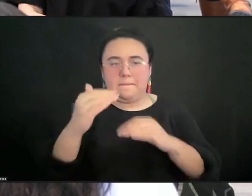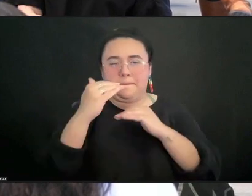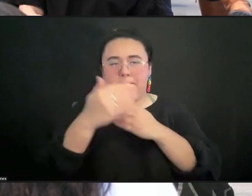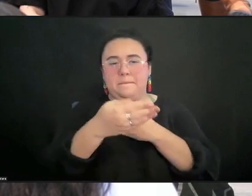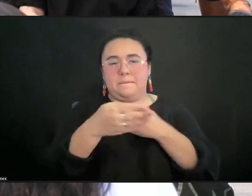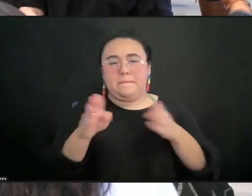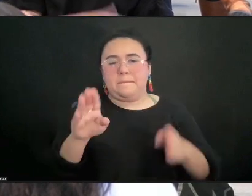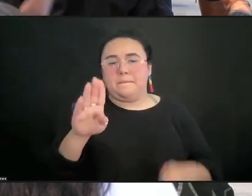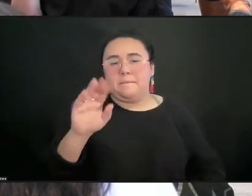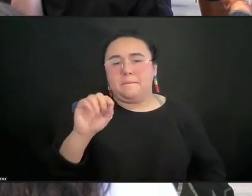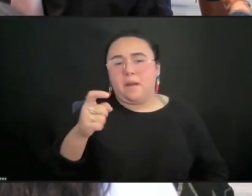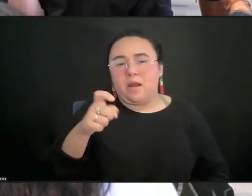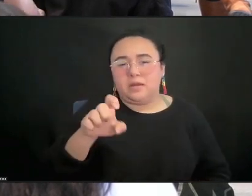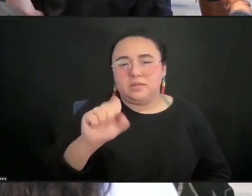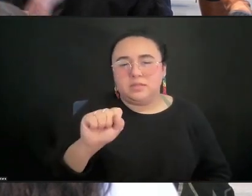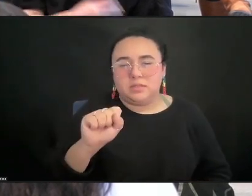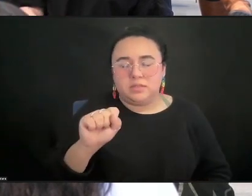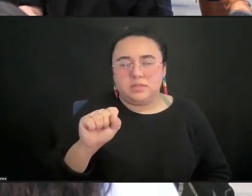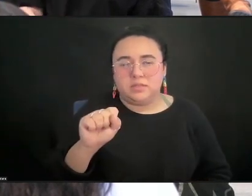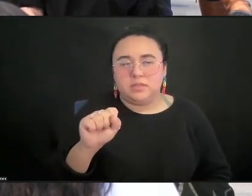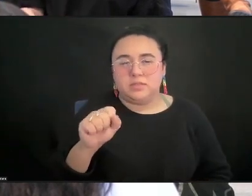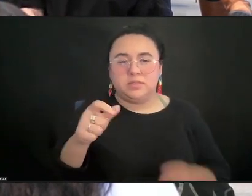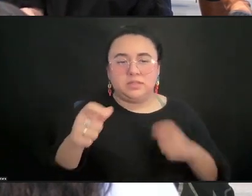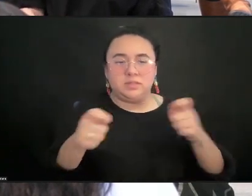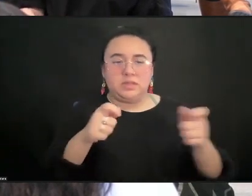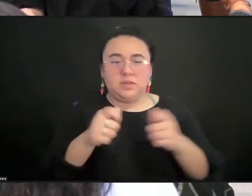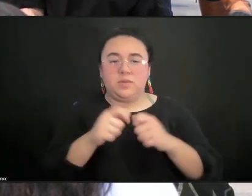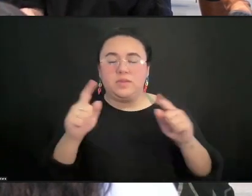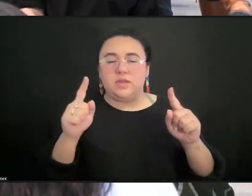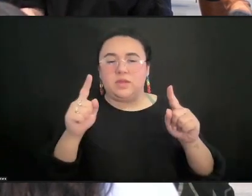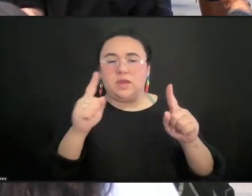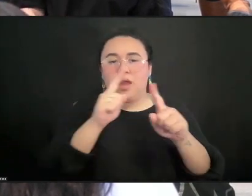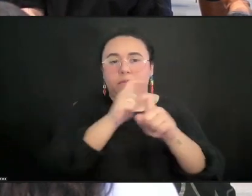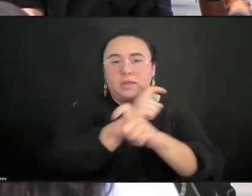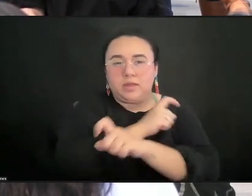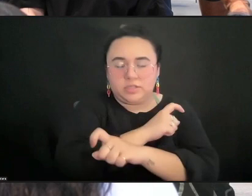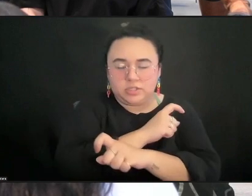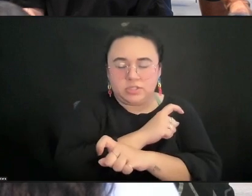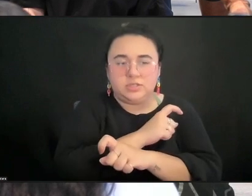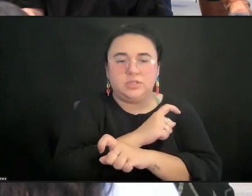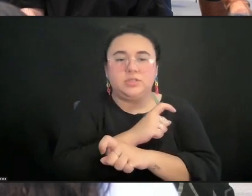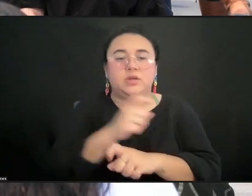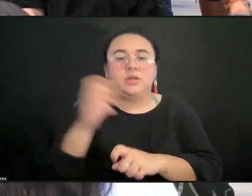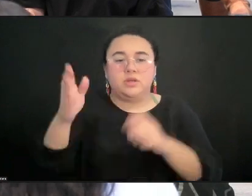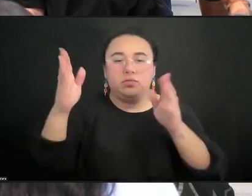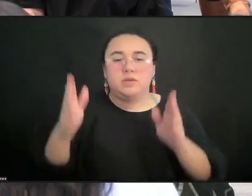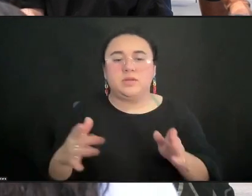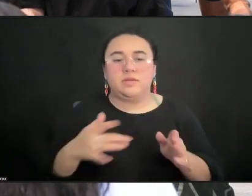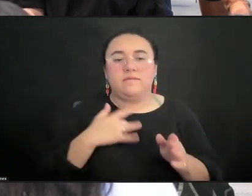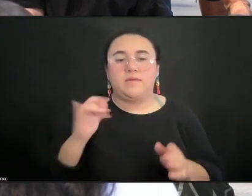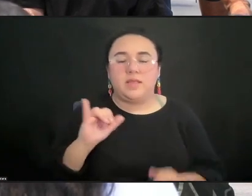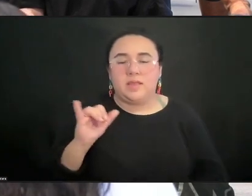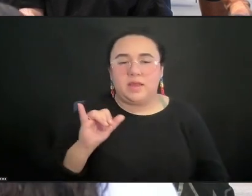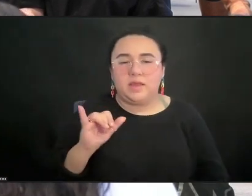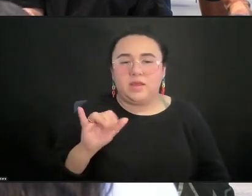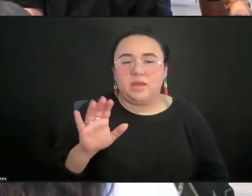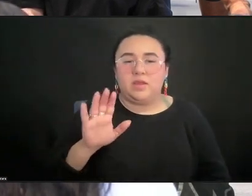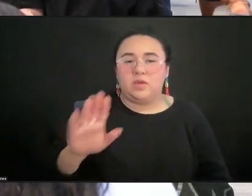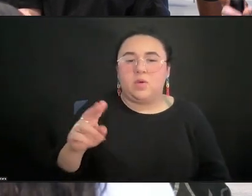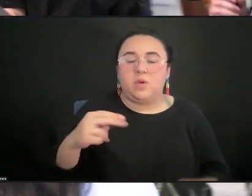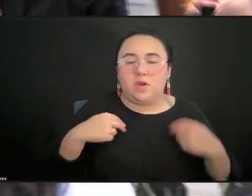complications that presenters felt with the multiplicity of your humanity.